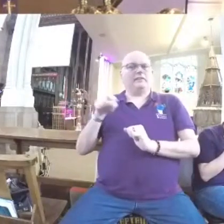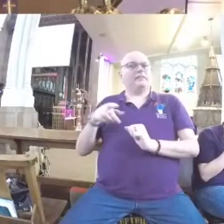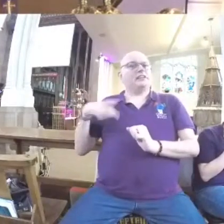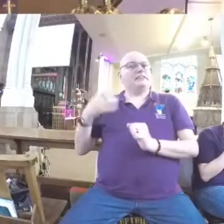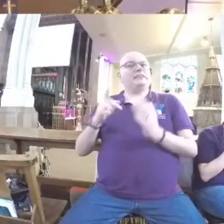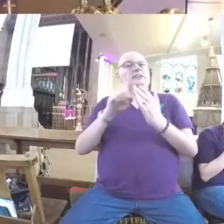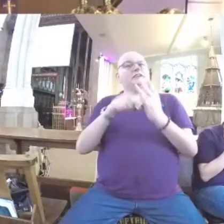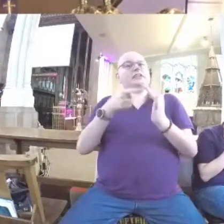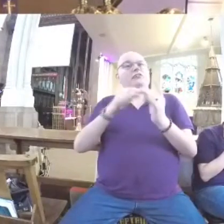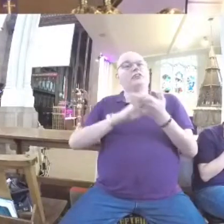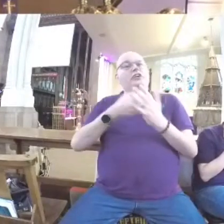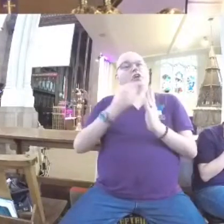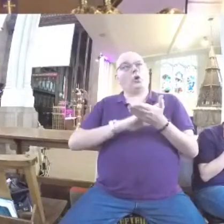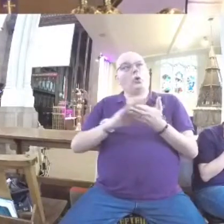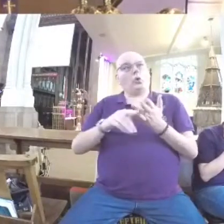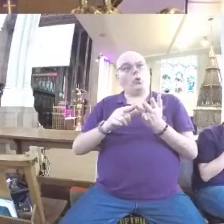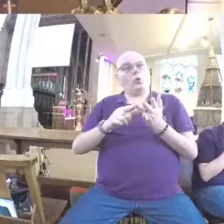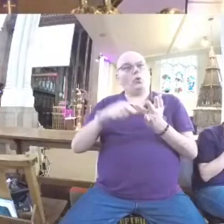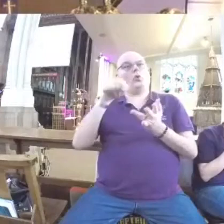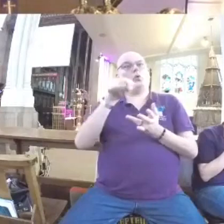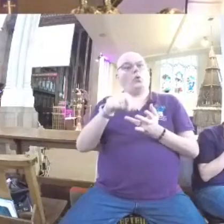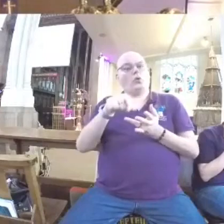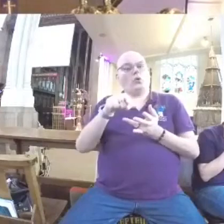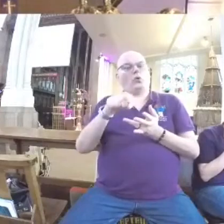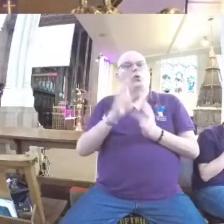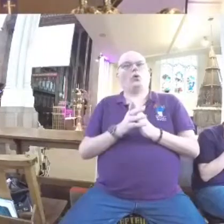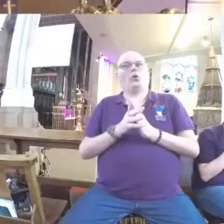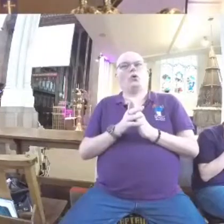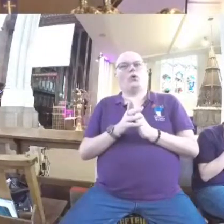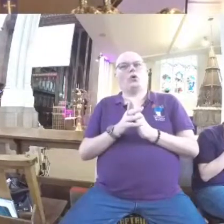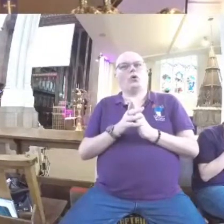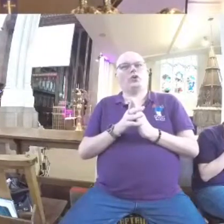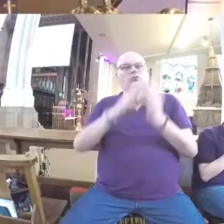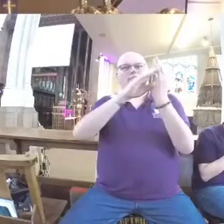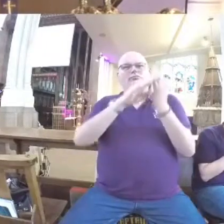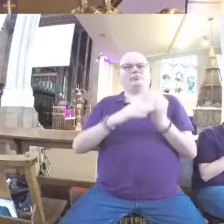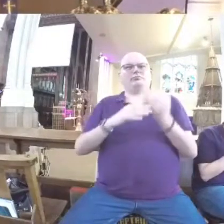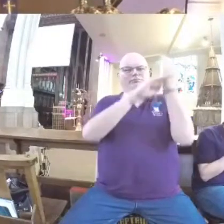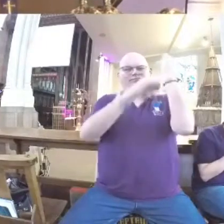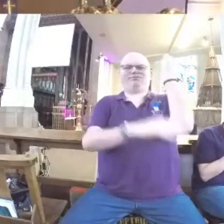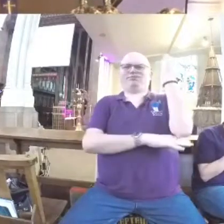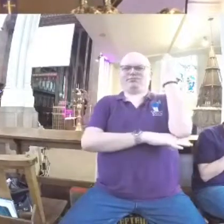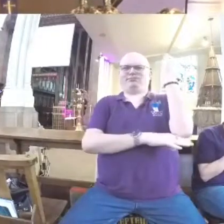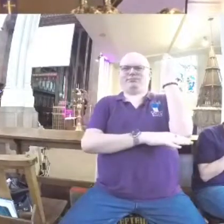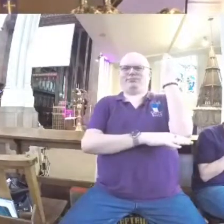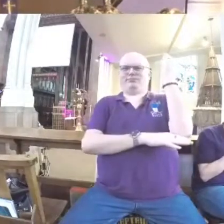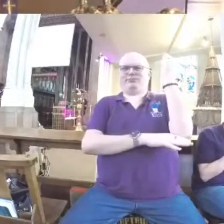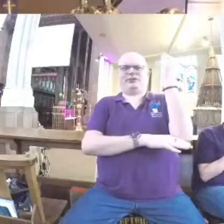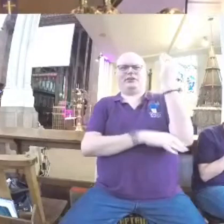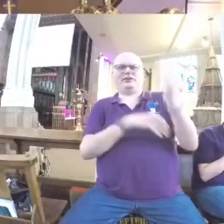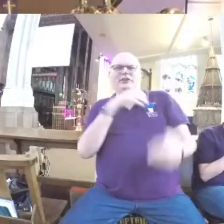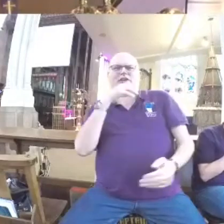conquest. She would have been seen as having a low social status. The men probably hid there because